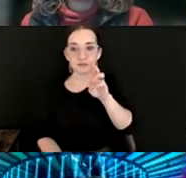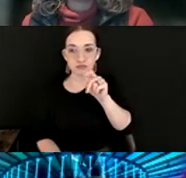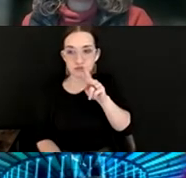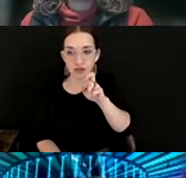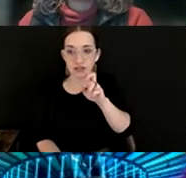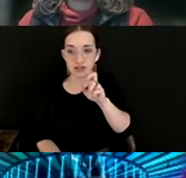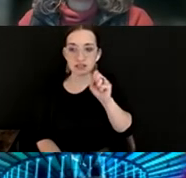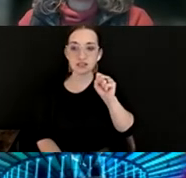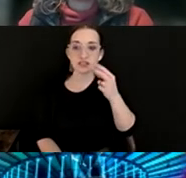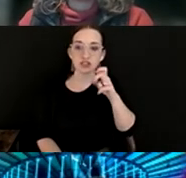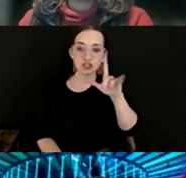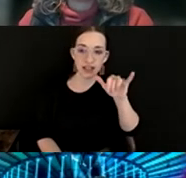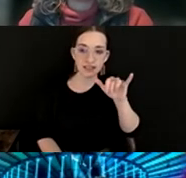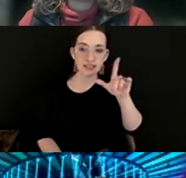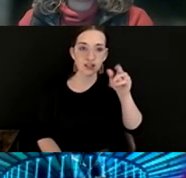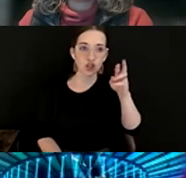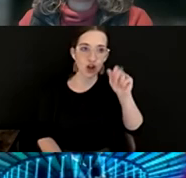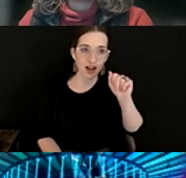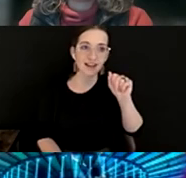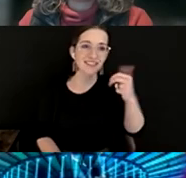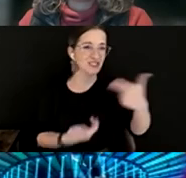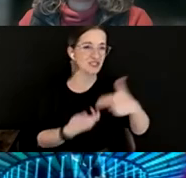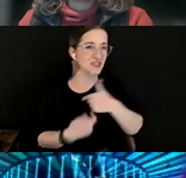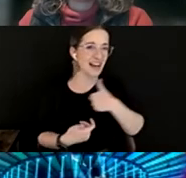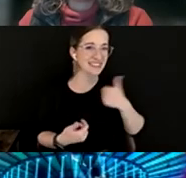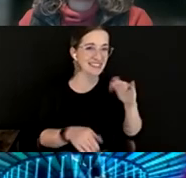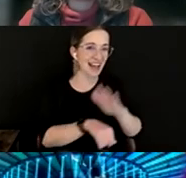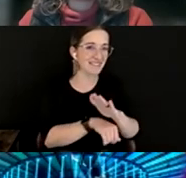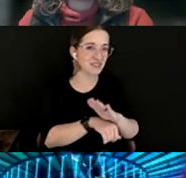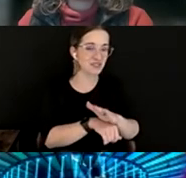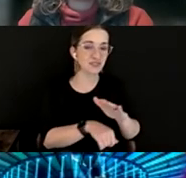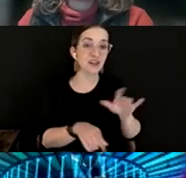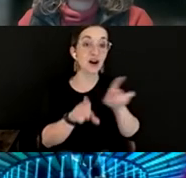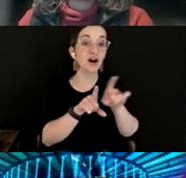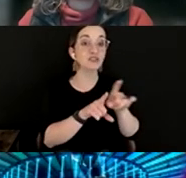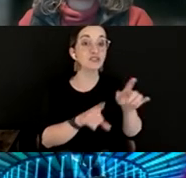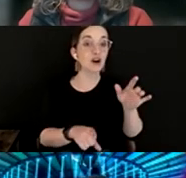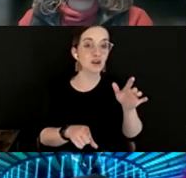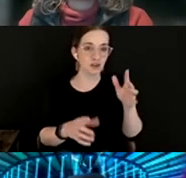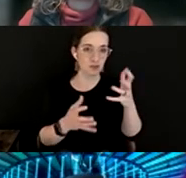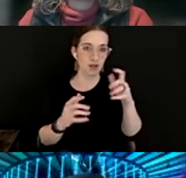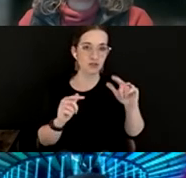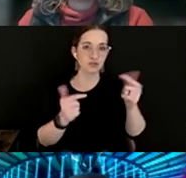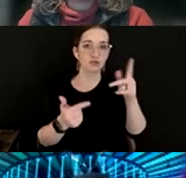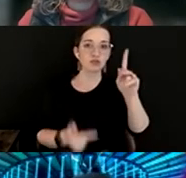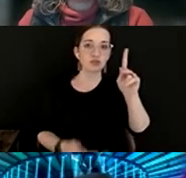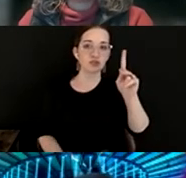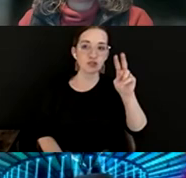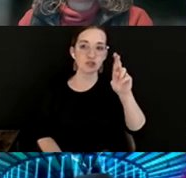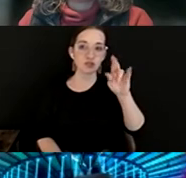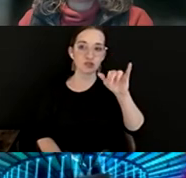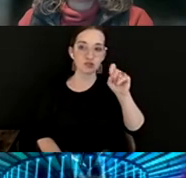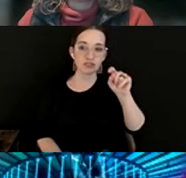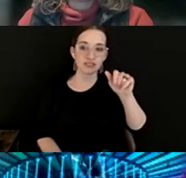and Laura for joining us this afternoon. I also want to be able to turn things back to Krista. Again, being